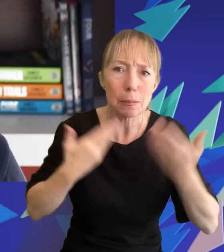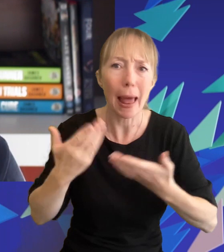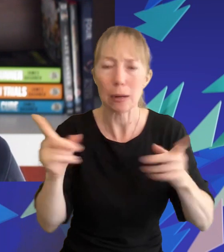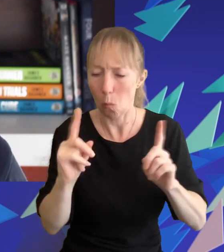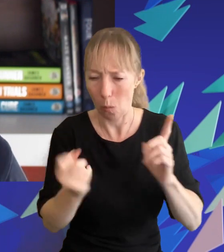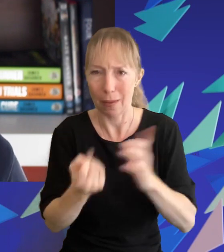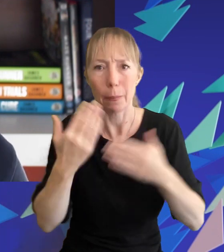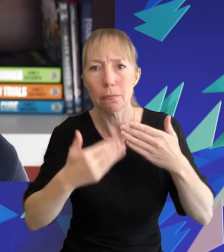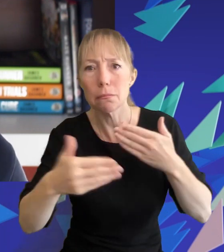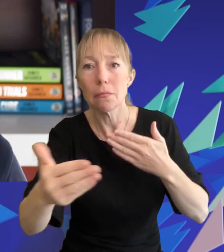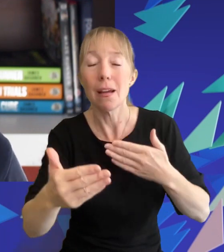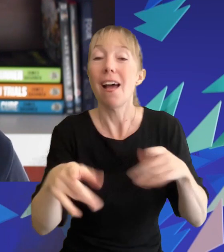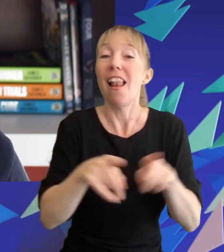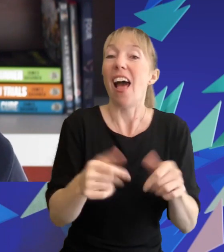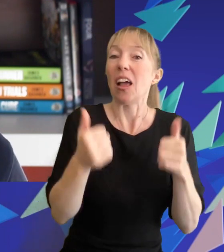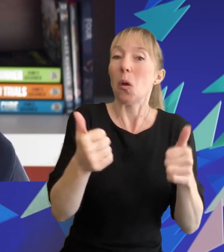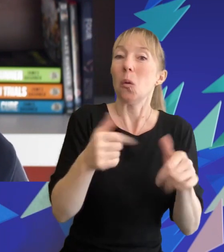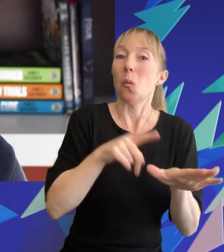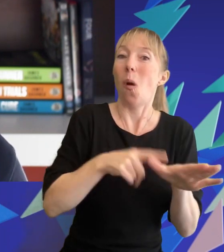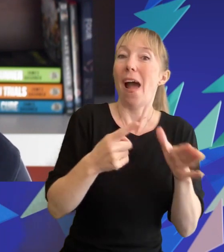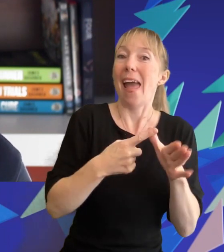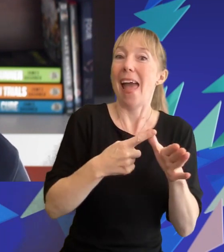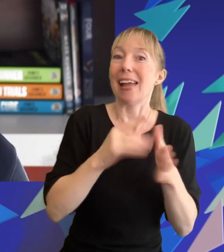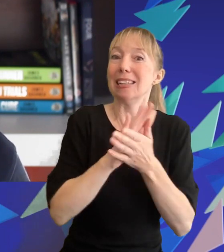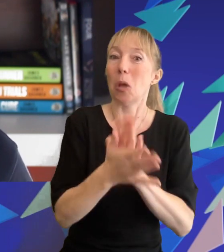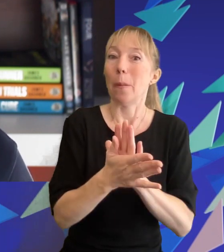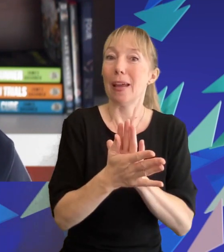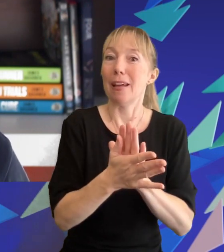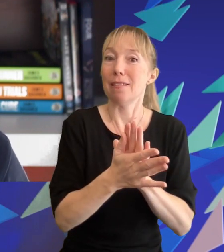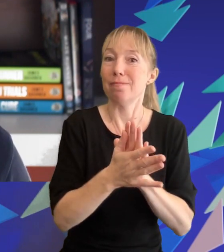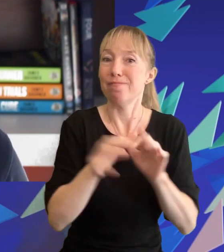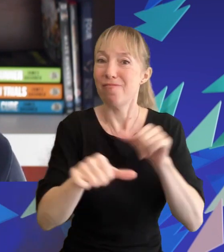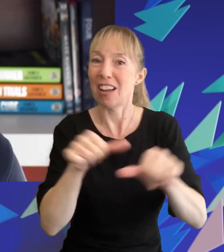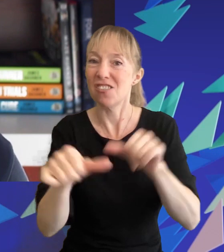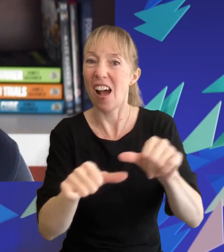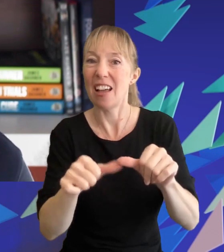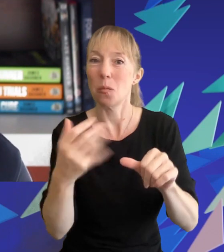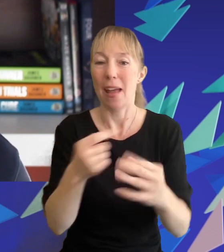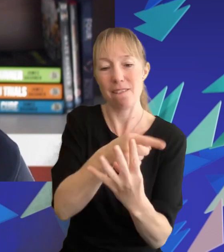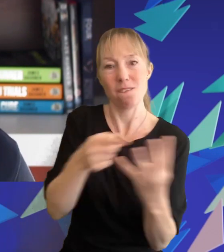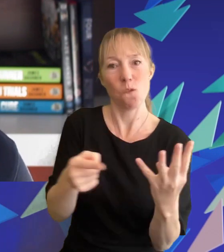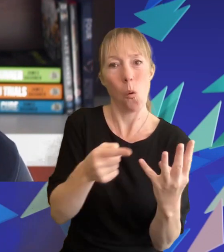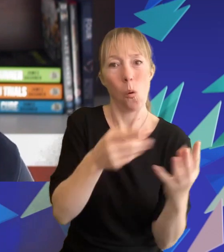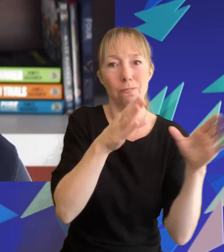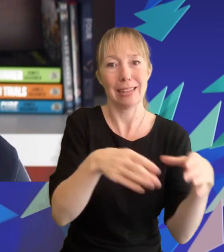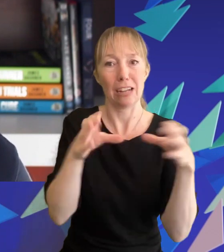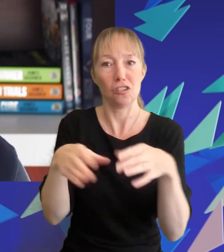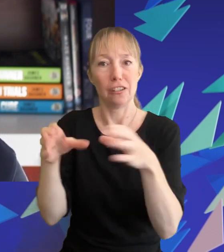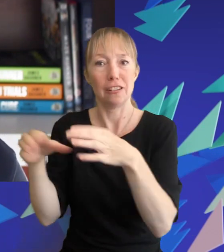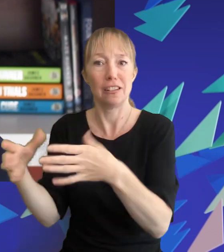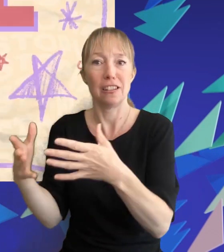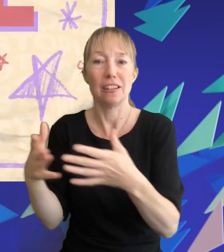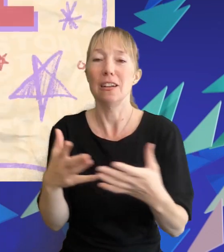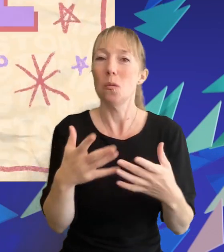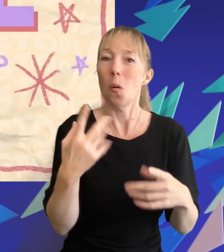any good ya dystopian franchise we split this event into four sections giving them each short catchy titles starting with the word